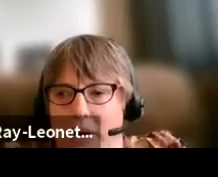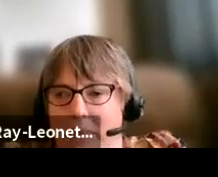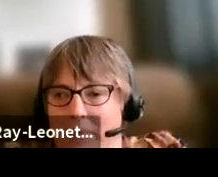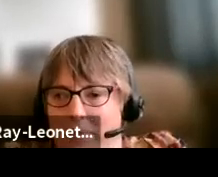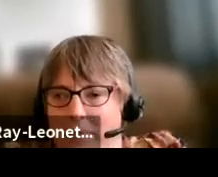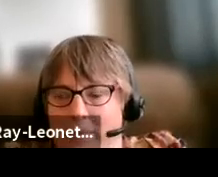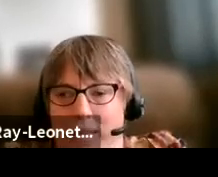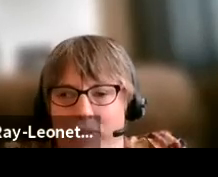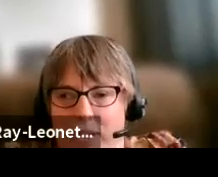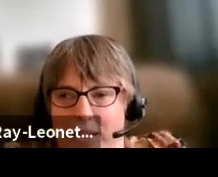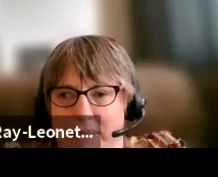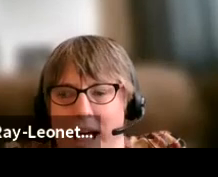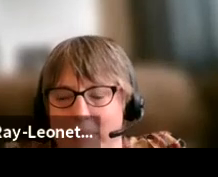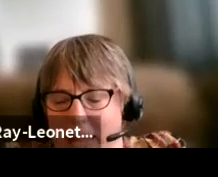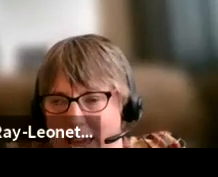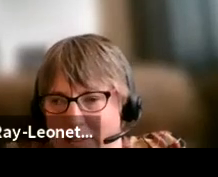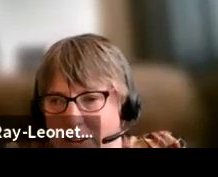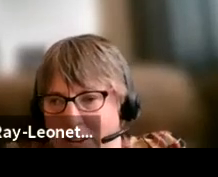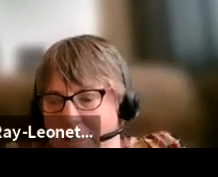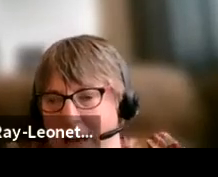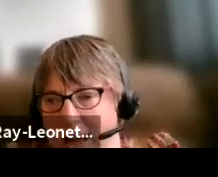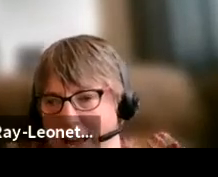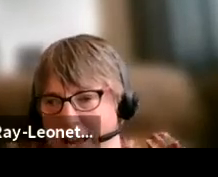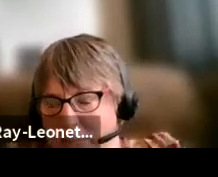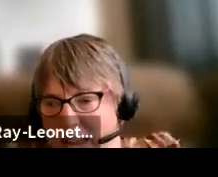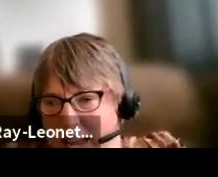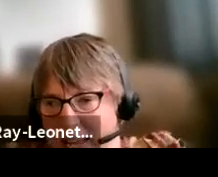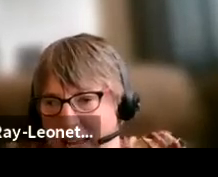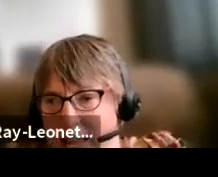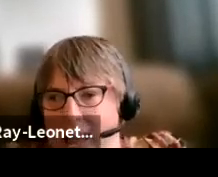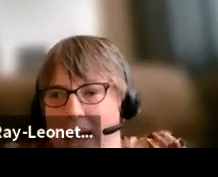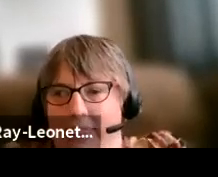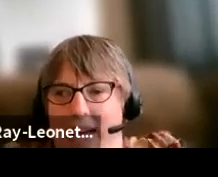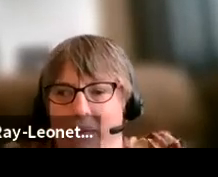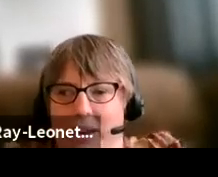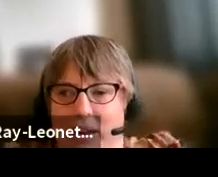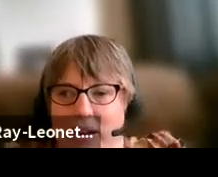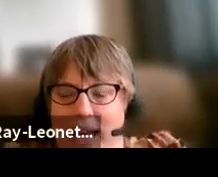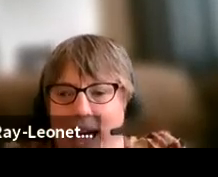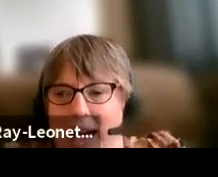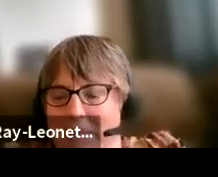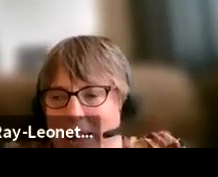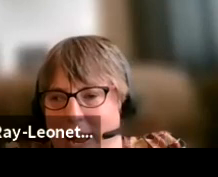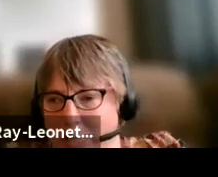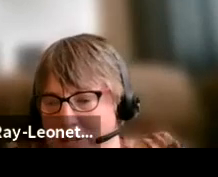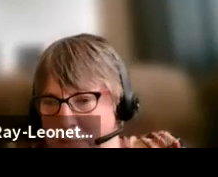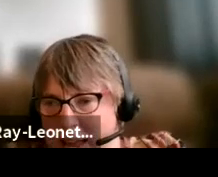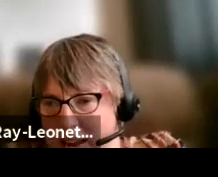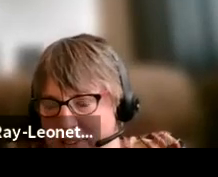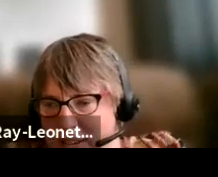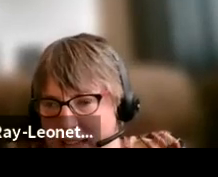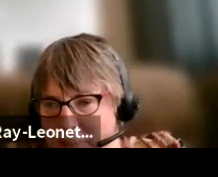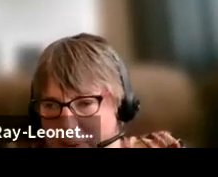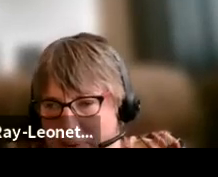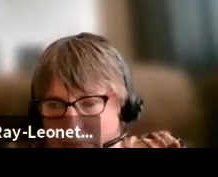So if we look at my plan, if we look at my ISP, and then we look at my husband's